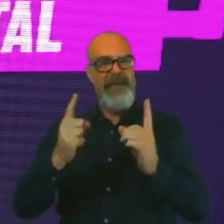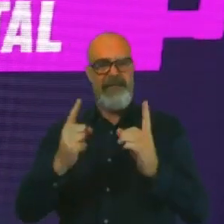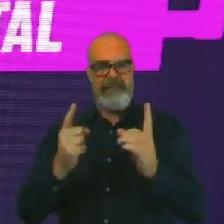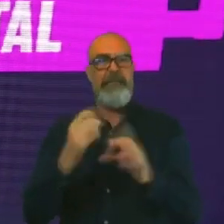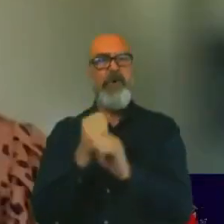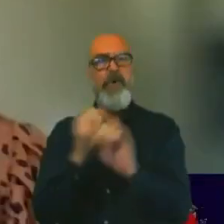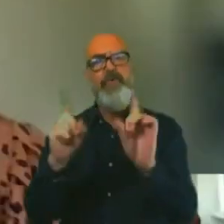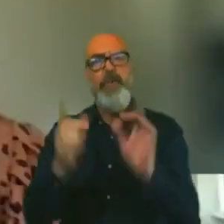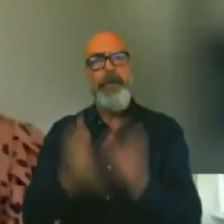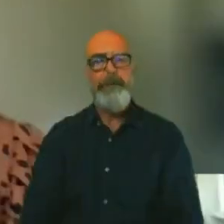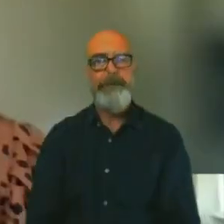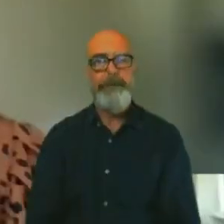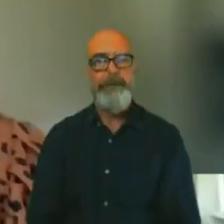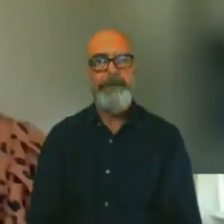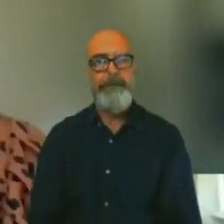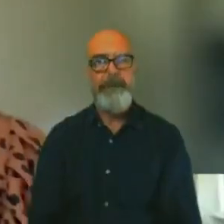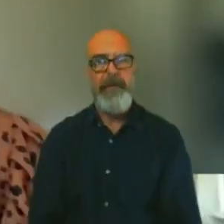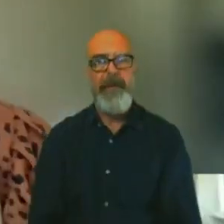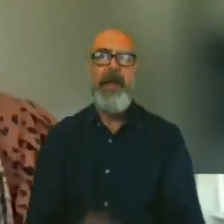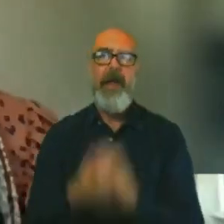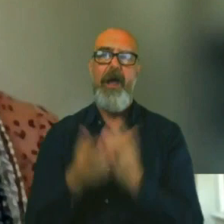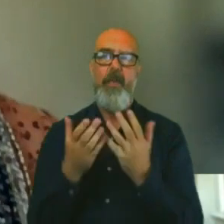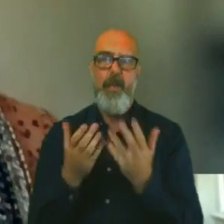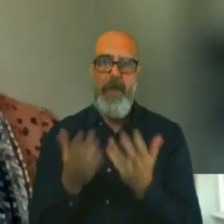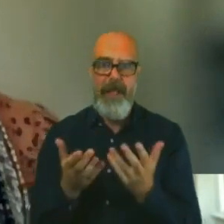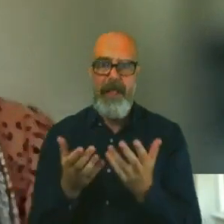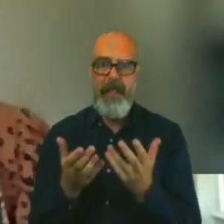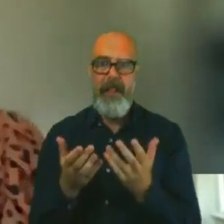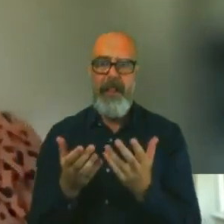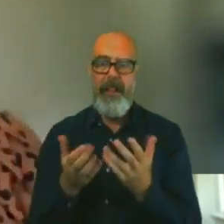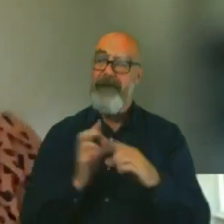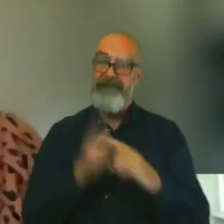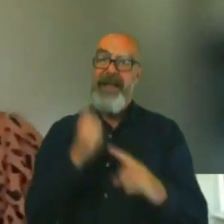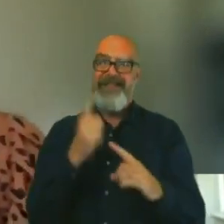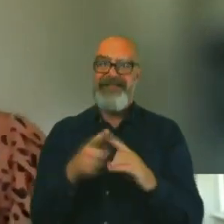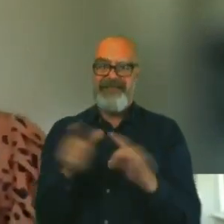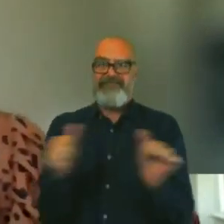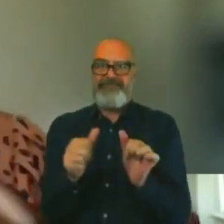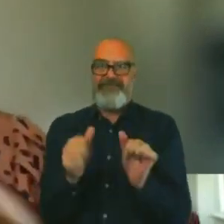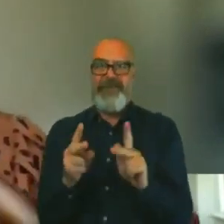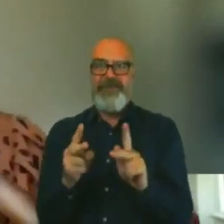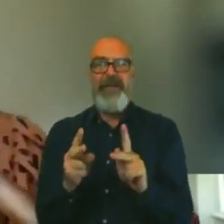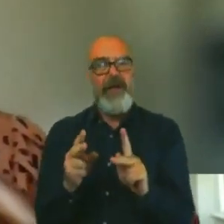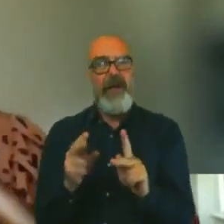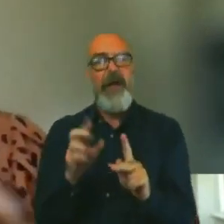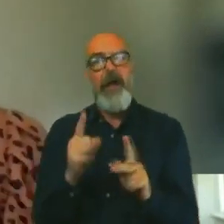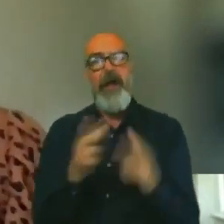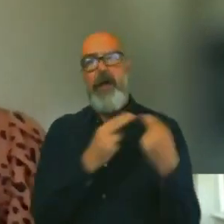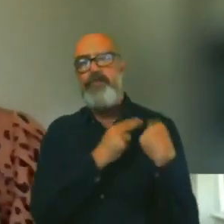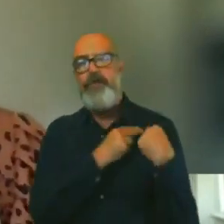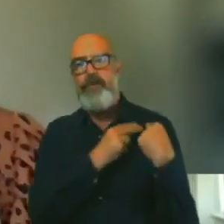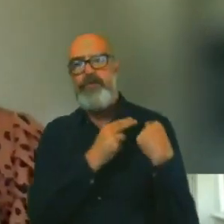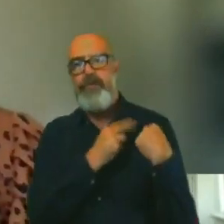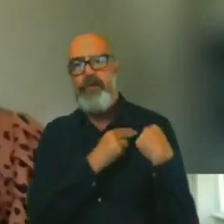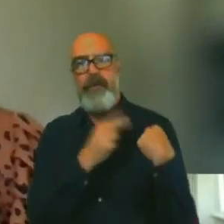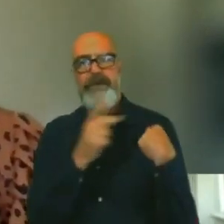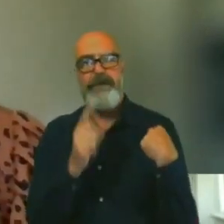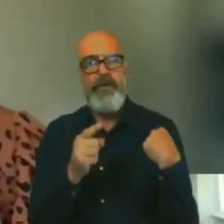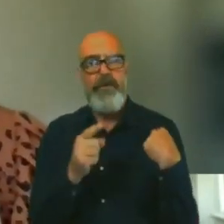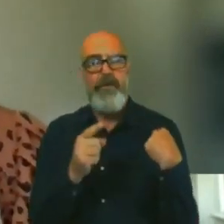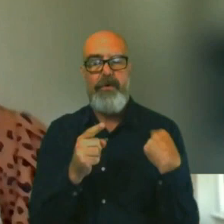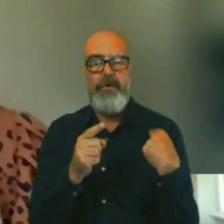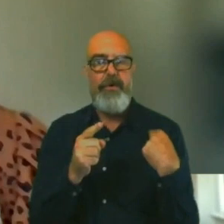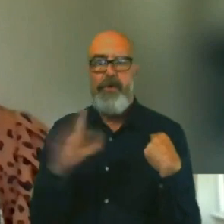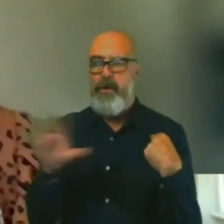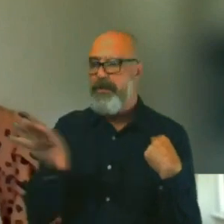Well, in, like, quickly, you're basically responsible from getting a concept design of a